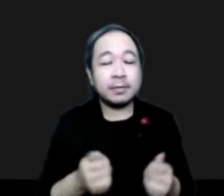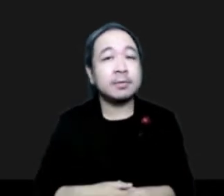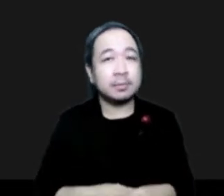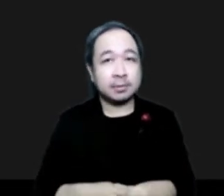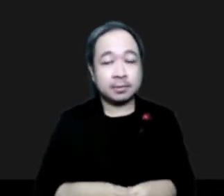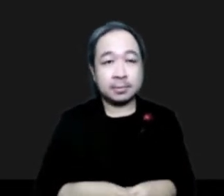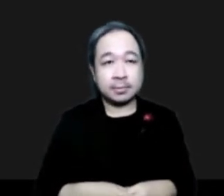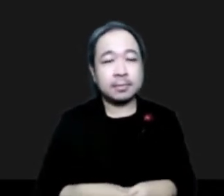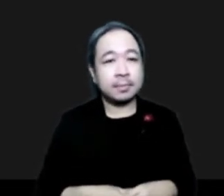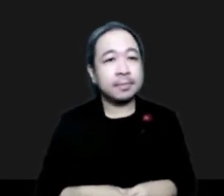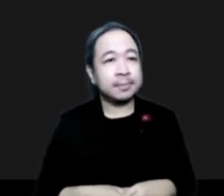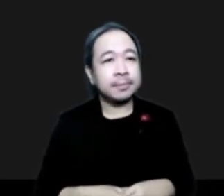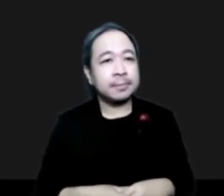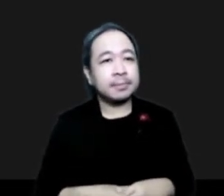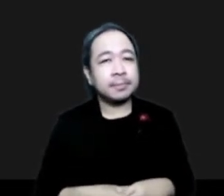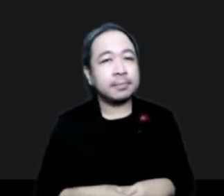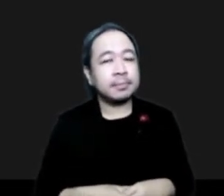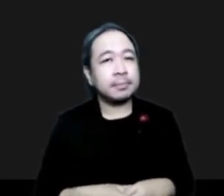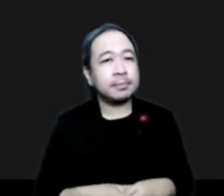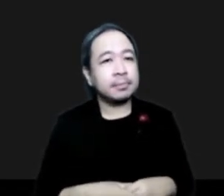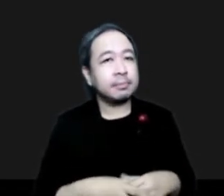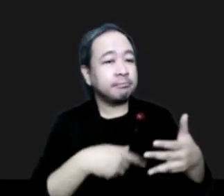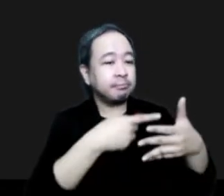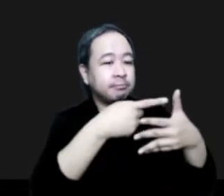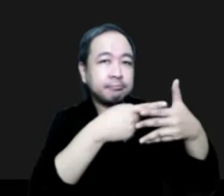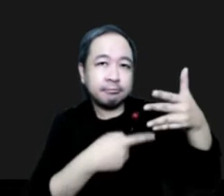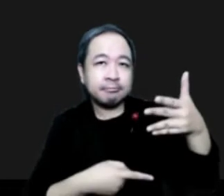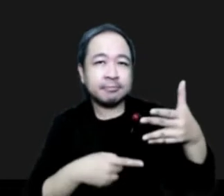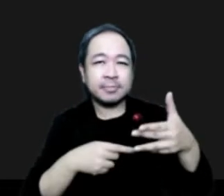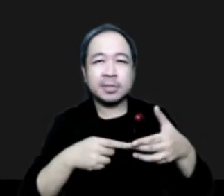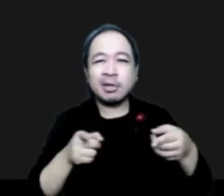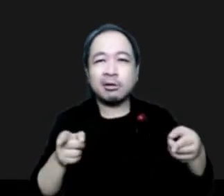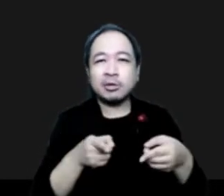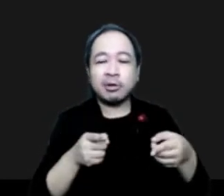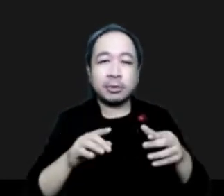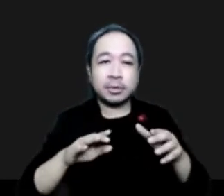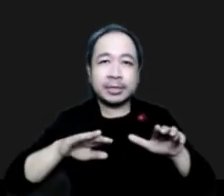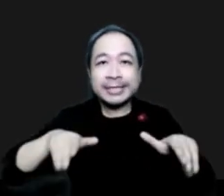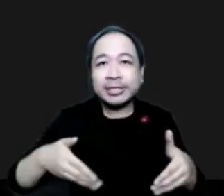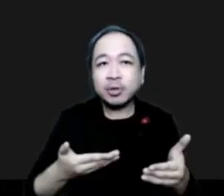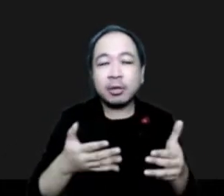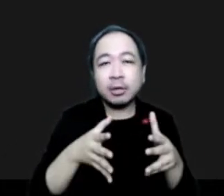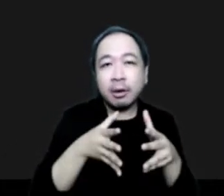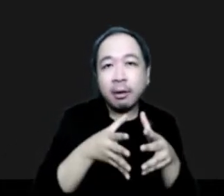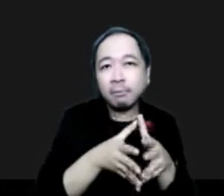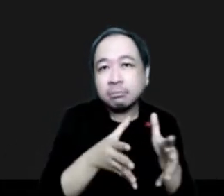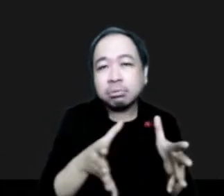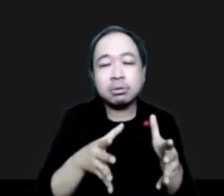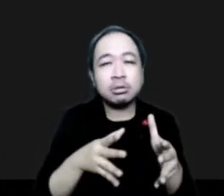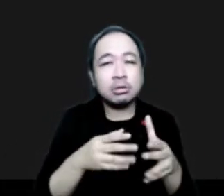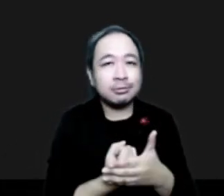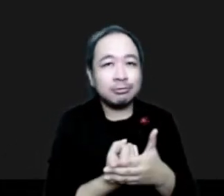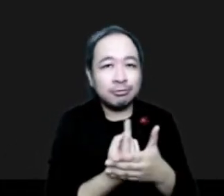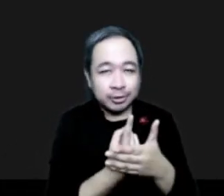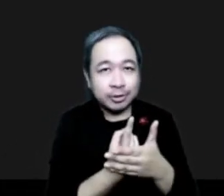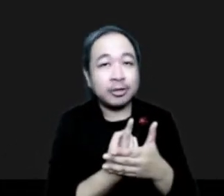I would briefly like to present to you a short introduction, then talk about some of the results we had, which have to deal with a short